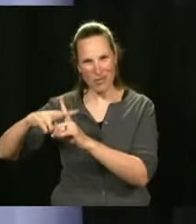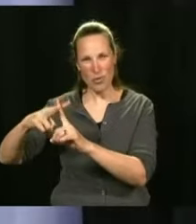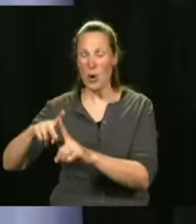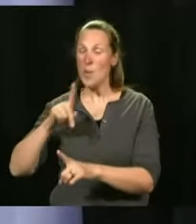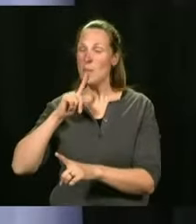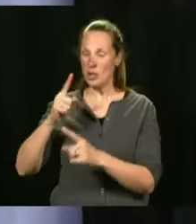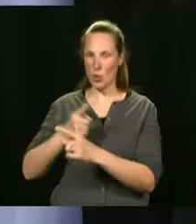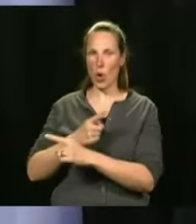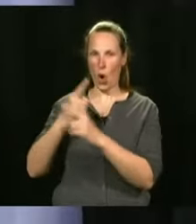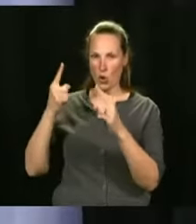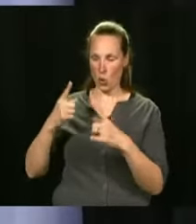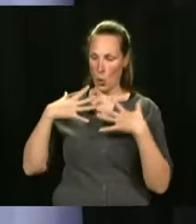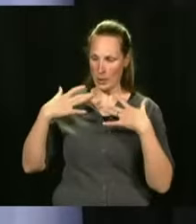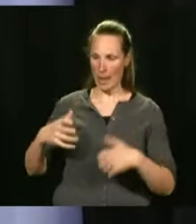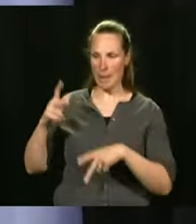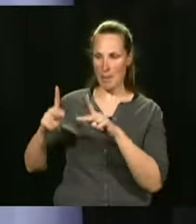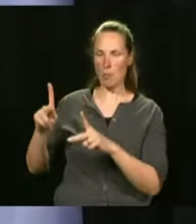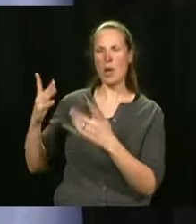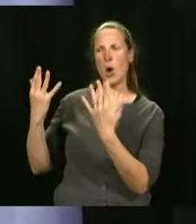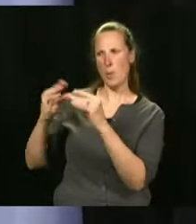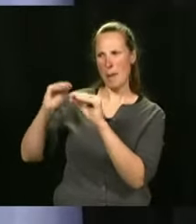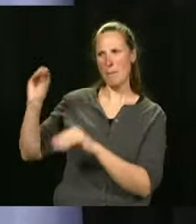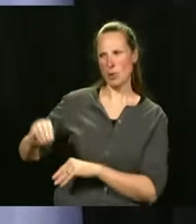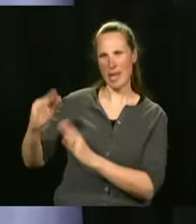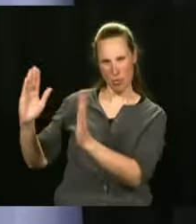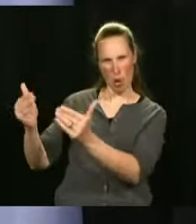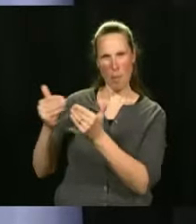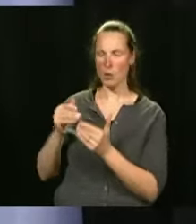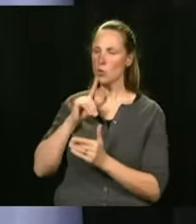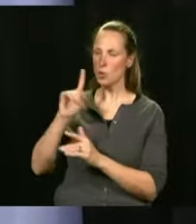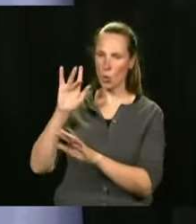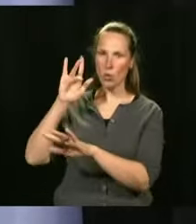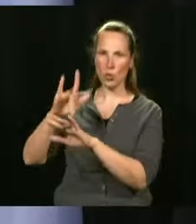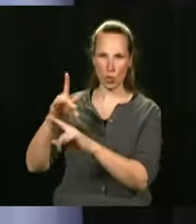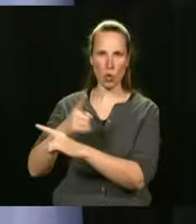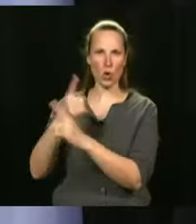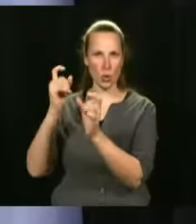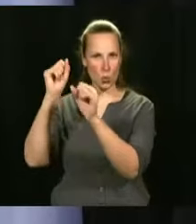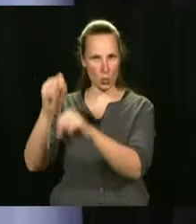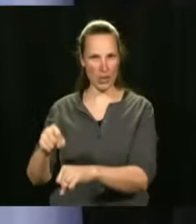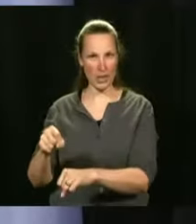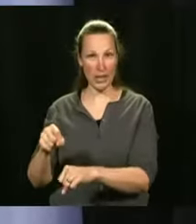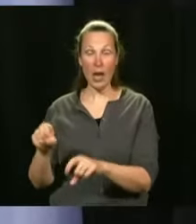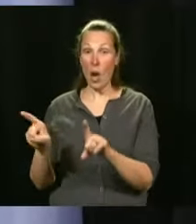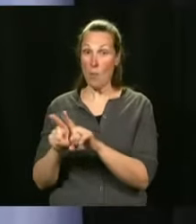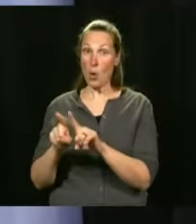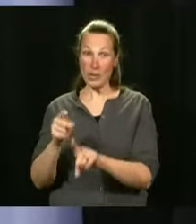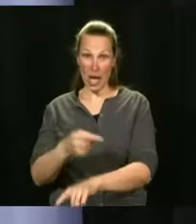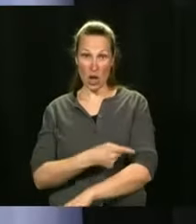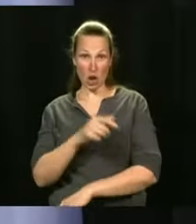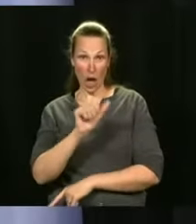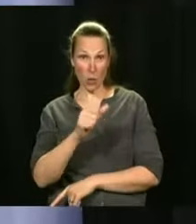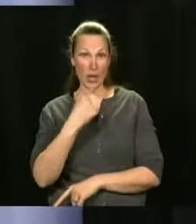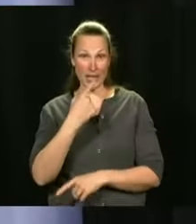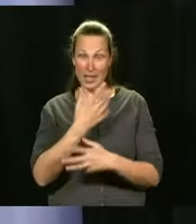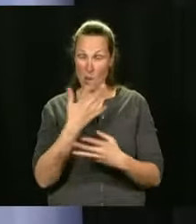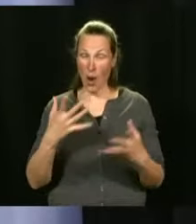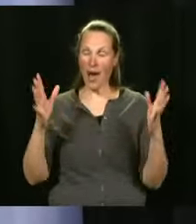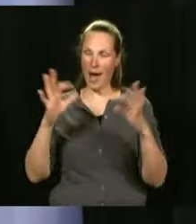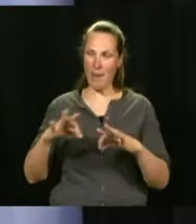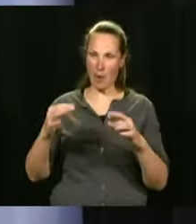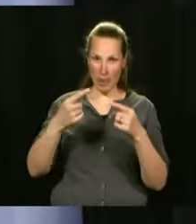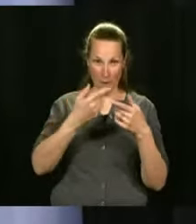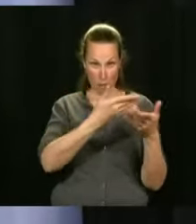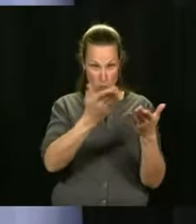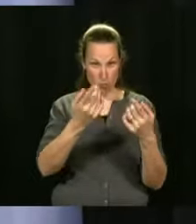number is that is recommended by public health. But what I'm telling you is that for the time being, that's why Horatio is saying what's important is to go get vaccinated.